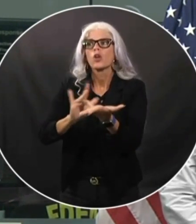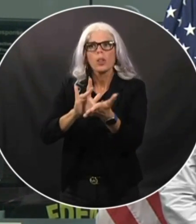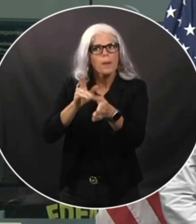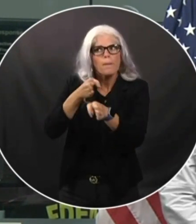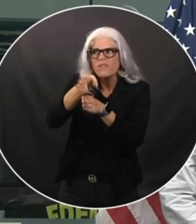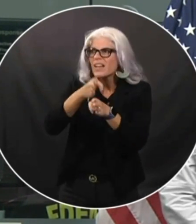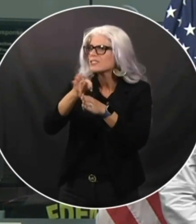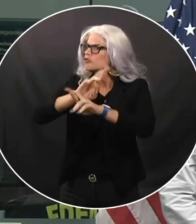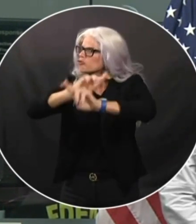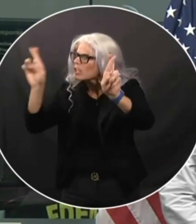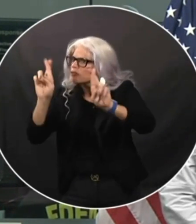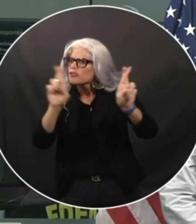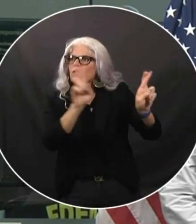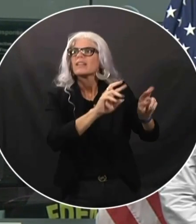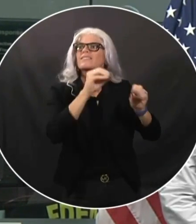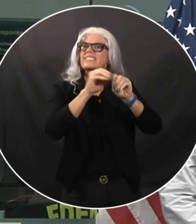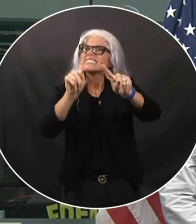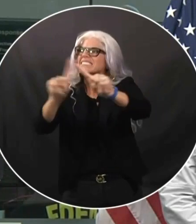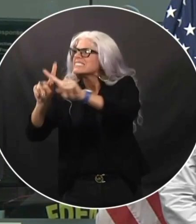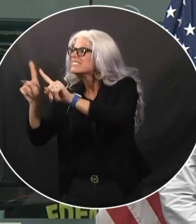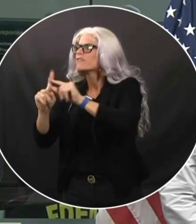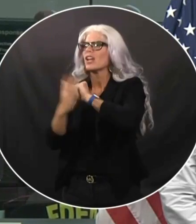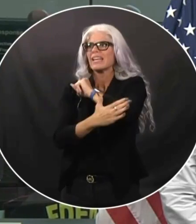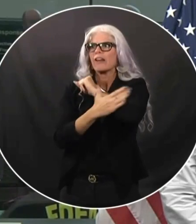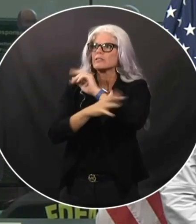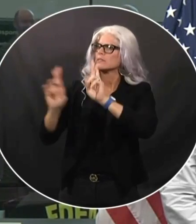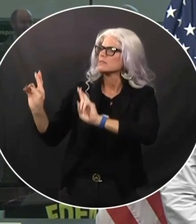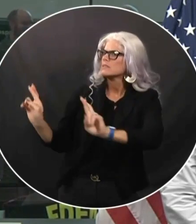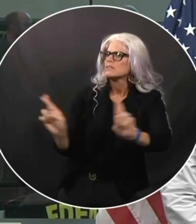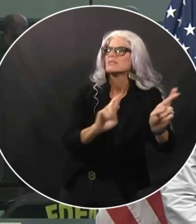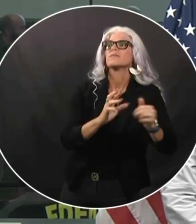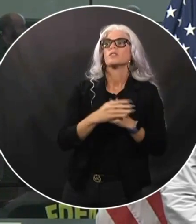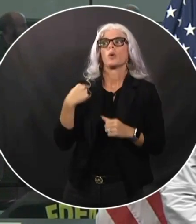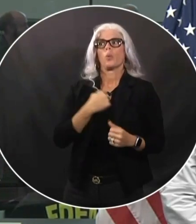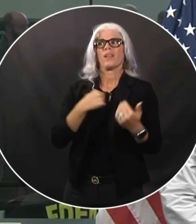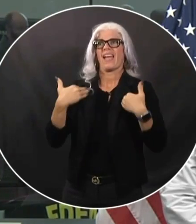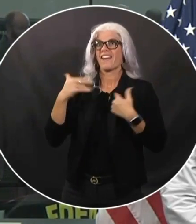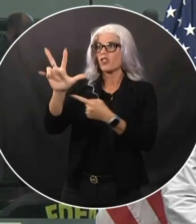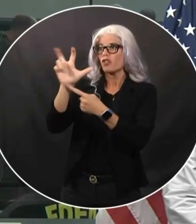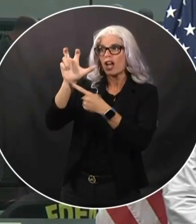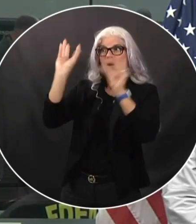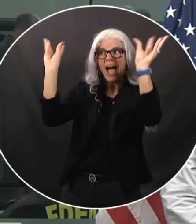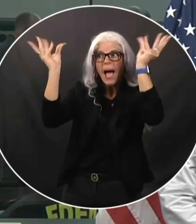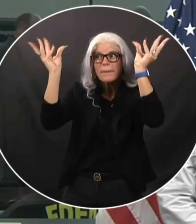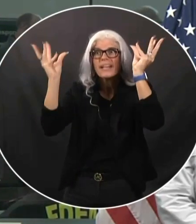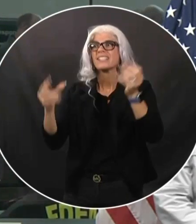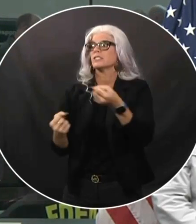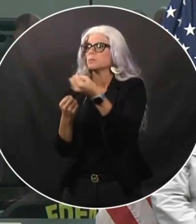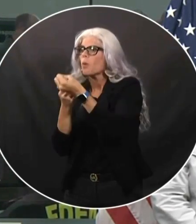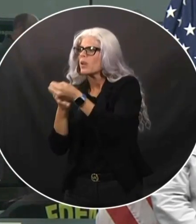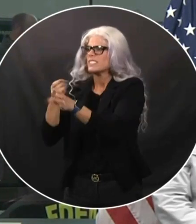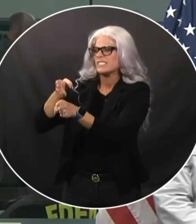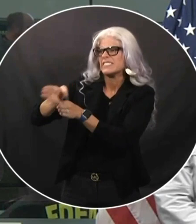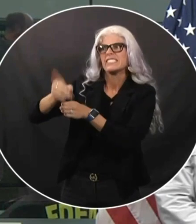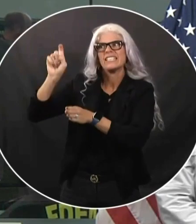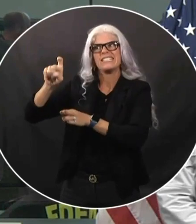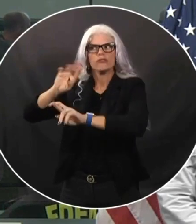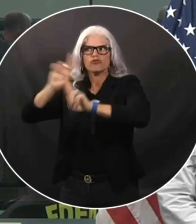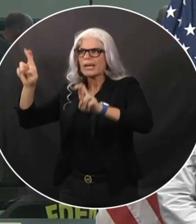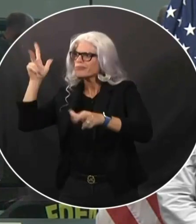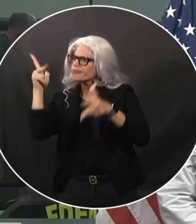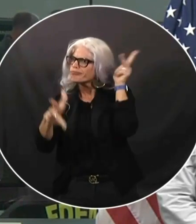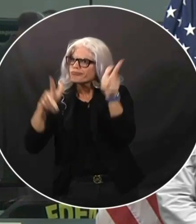120 to surrounding counties. We have 300 ambulances supporting special needs evacuations in the Tampa Bay area,